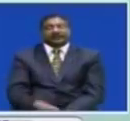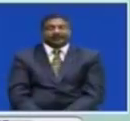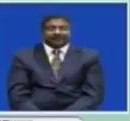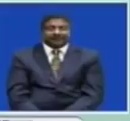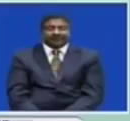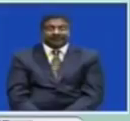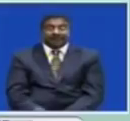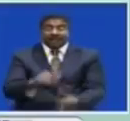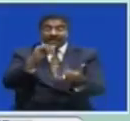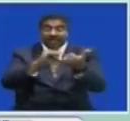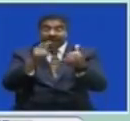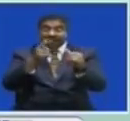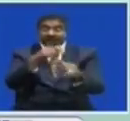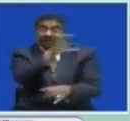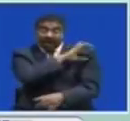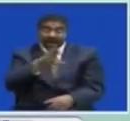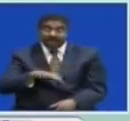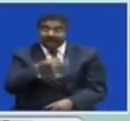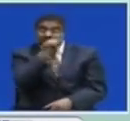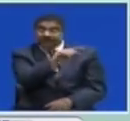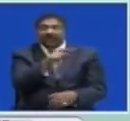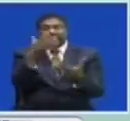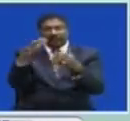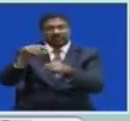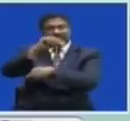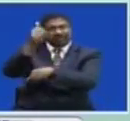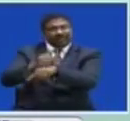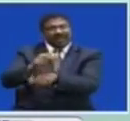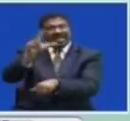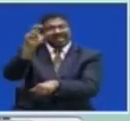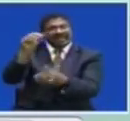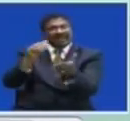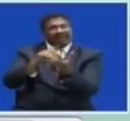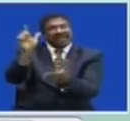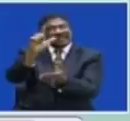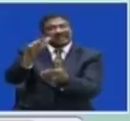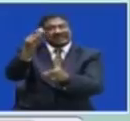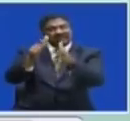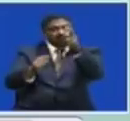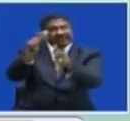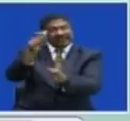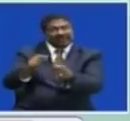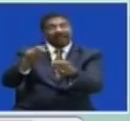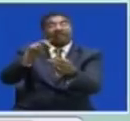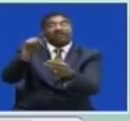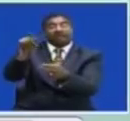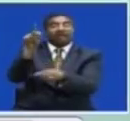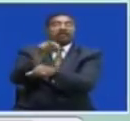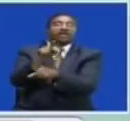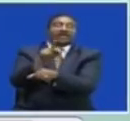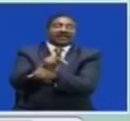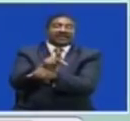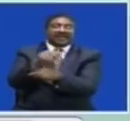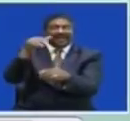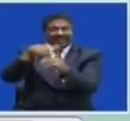A South African company Is setting up A 30,000 litre capacity Milk processing plant In Luswishi farm block In